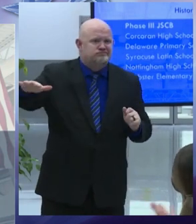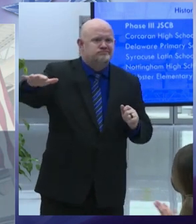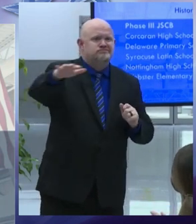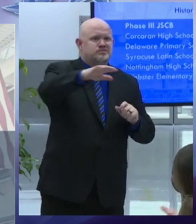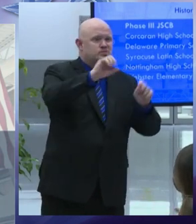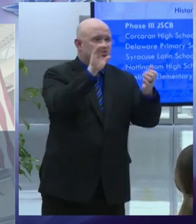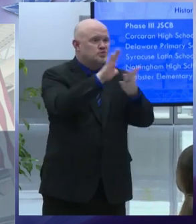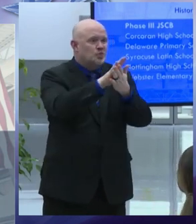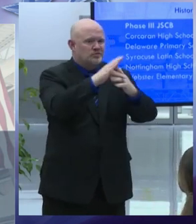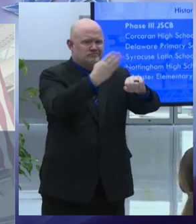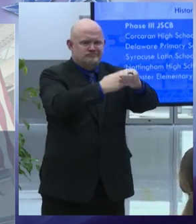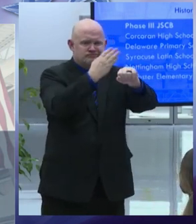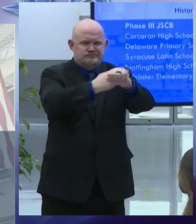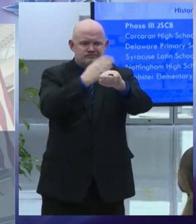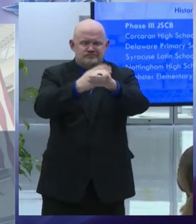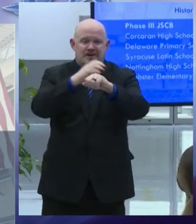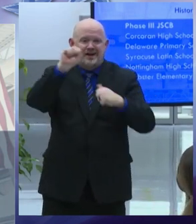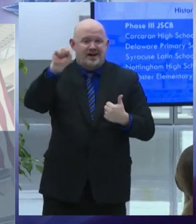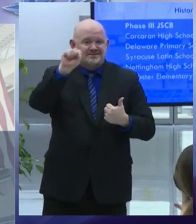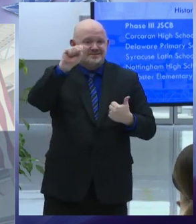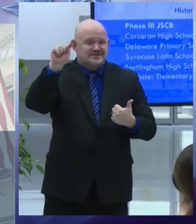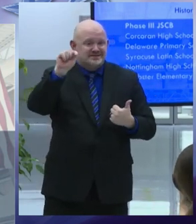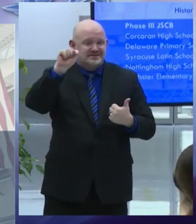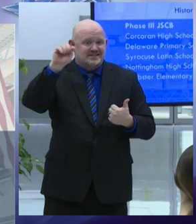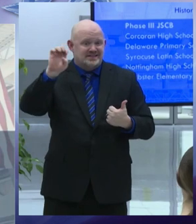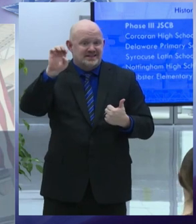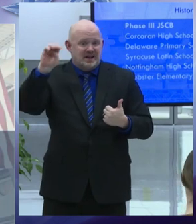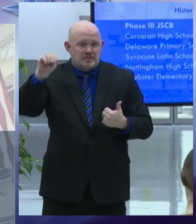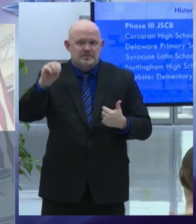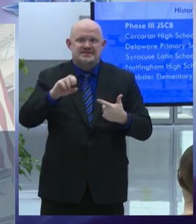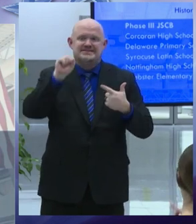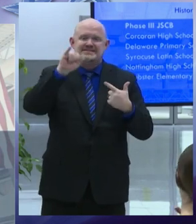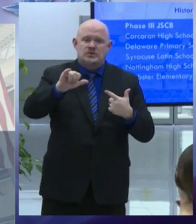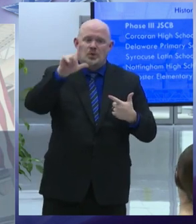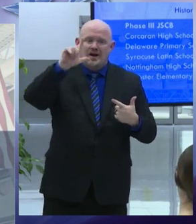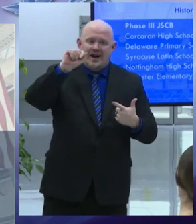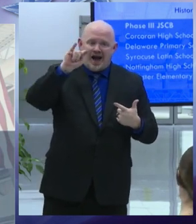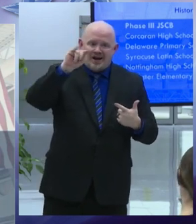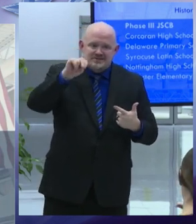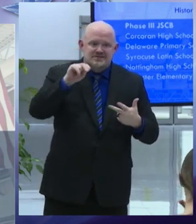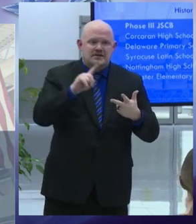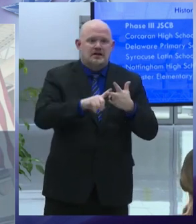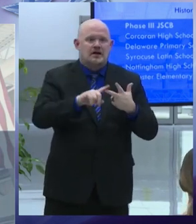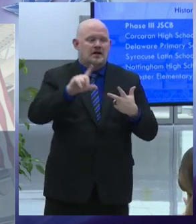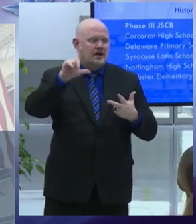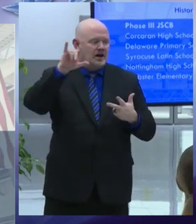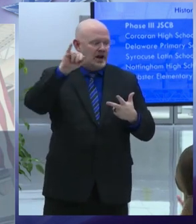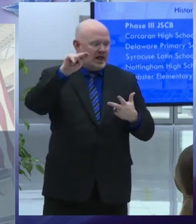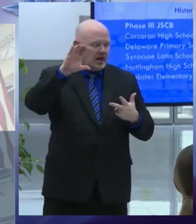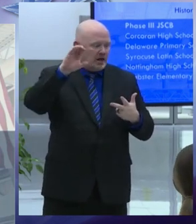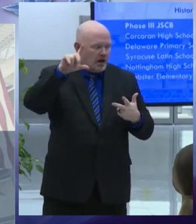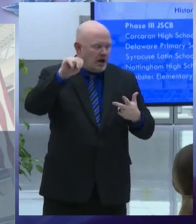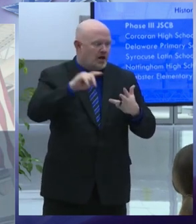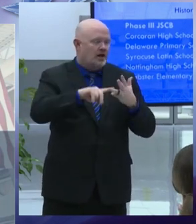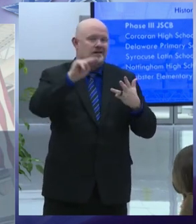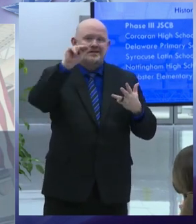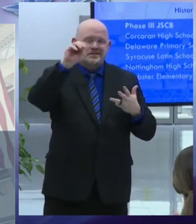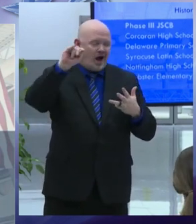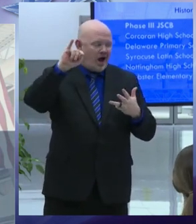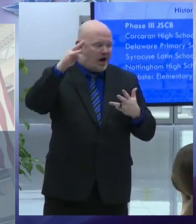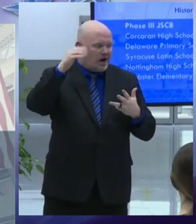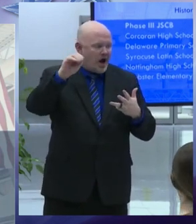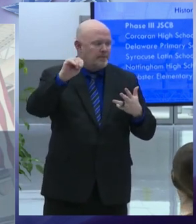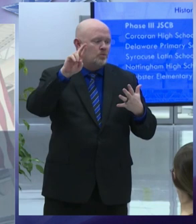syracuse latin lincoln nottingham roberts seymour and webster our children and educators deserve